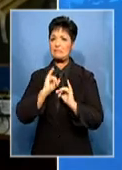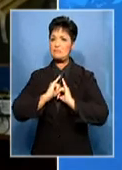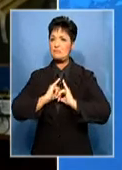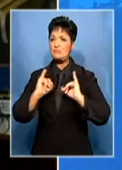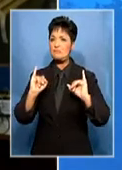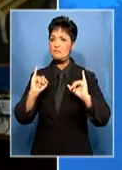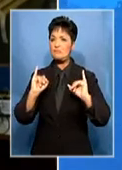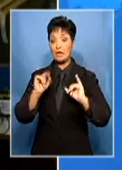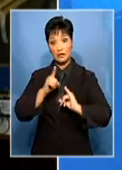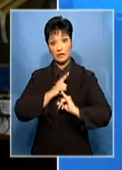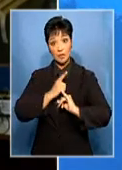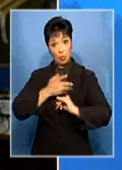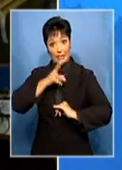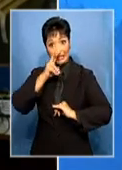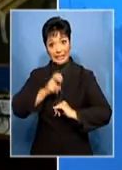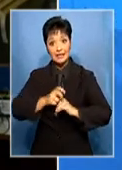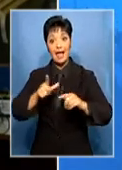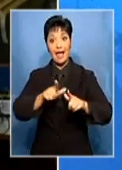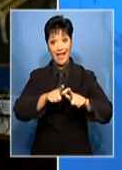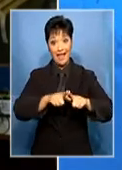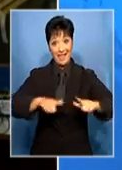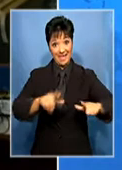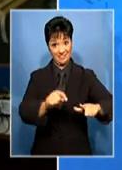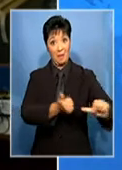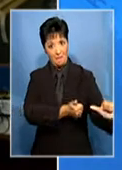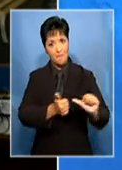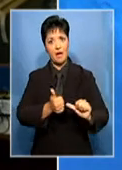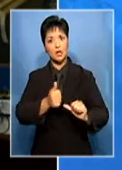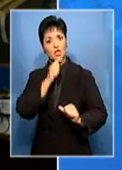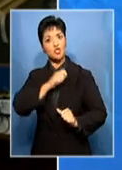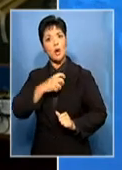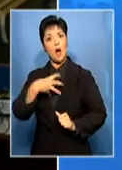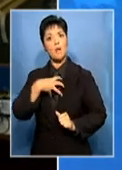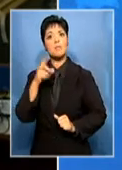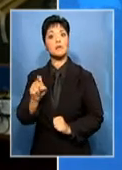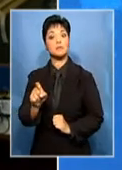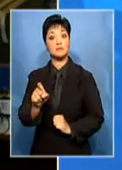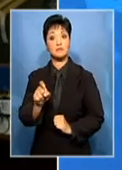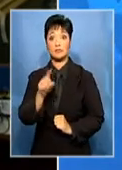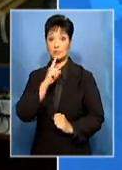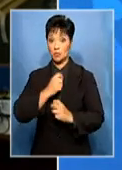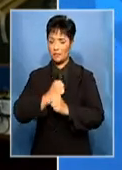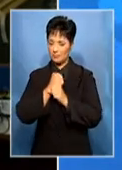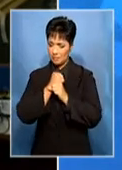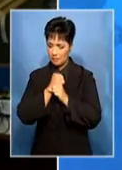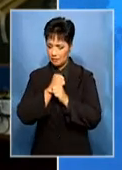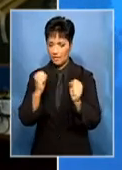And that is why restitution and redress is so necessary. And that is why we must never forget